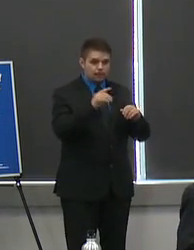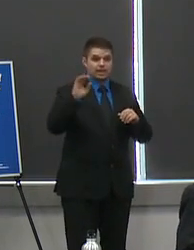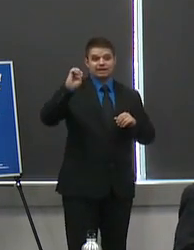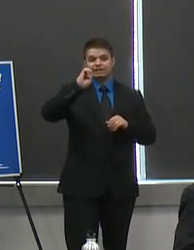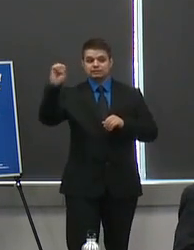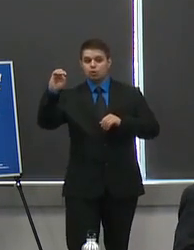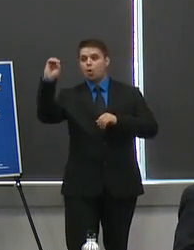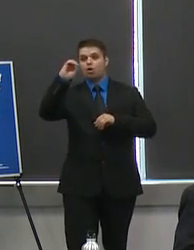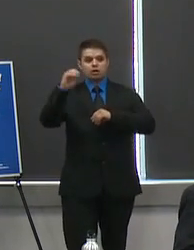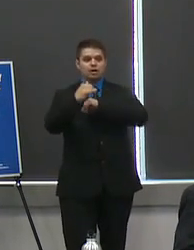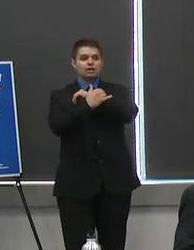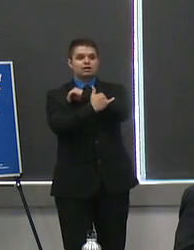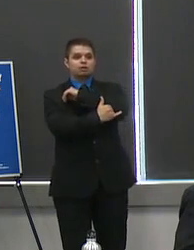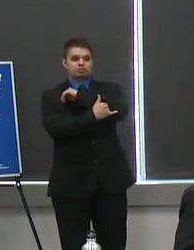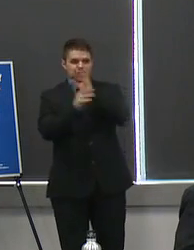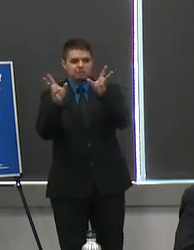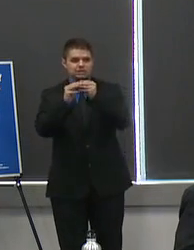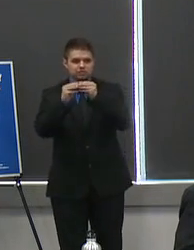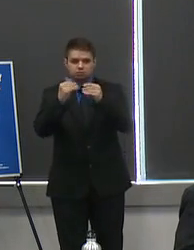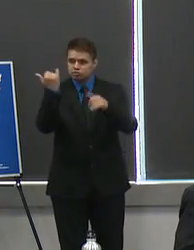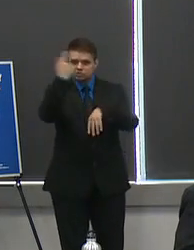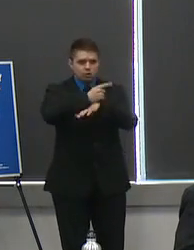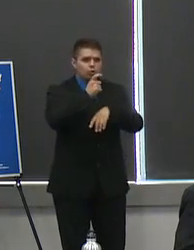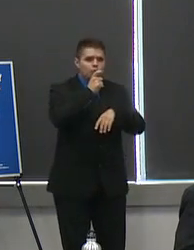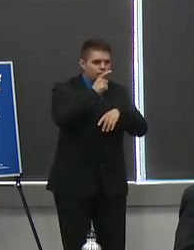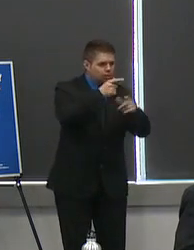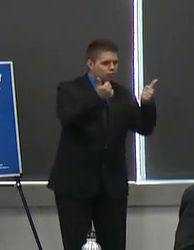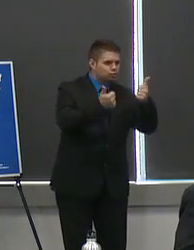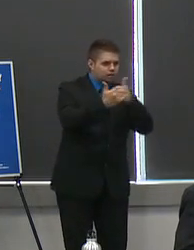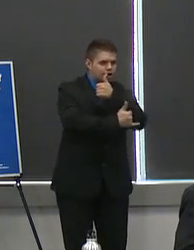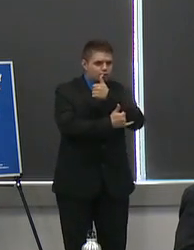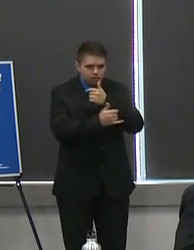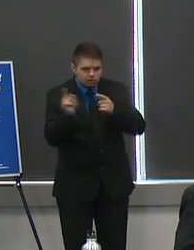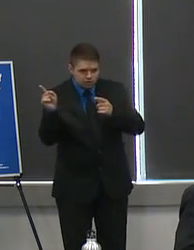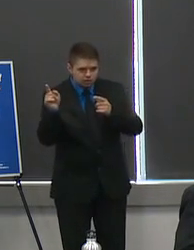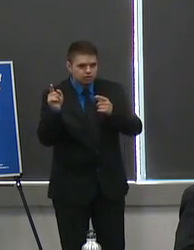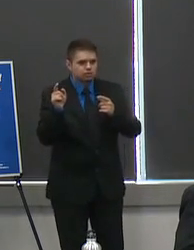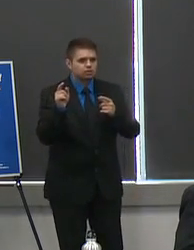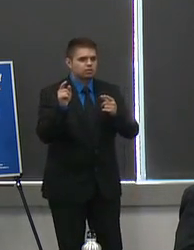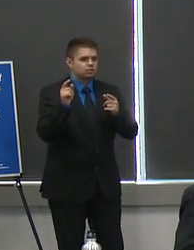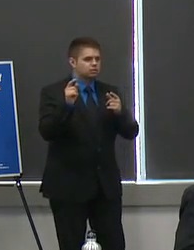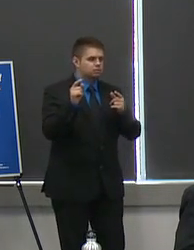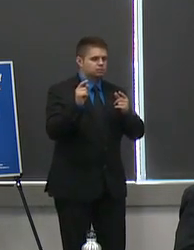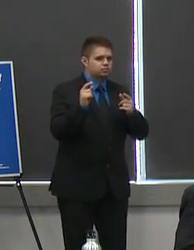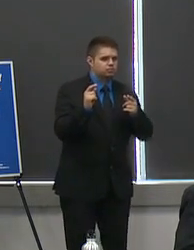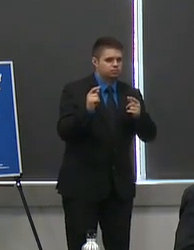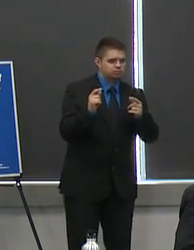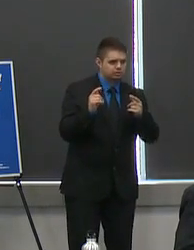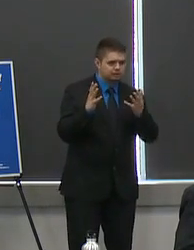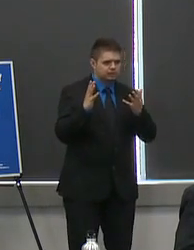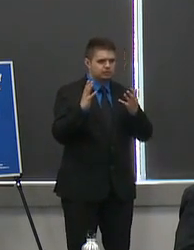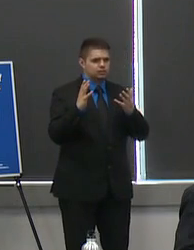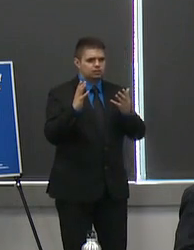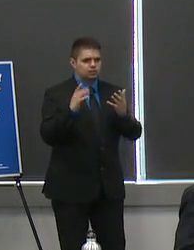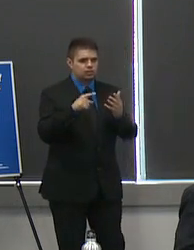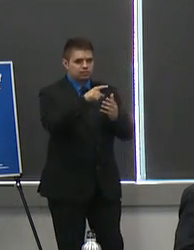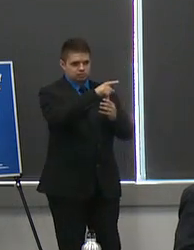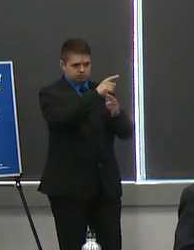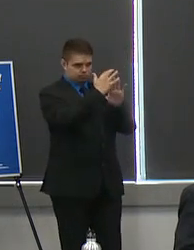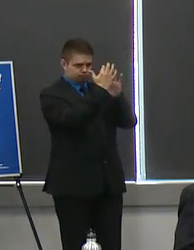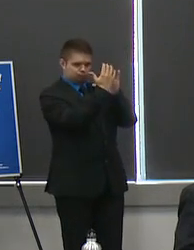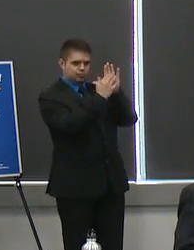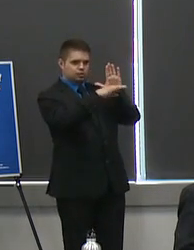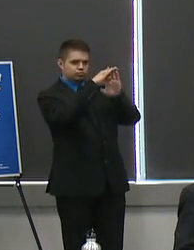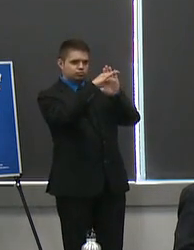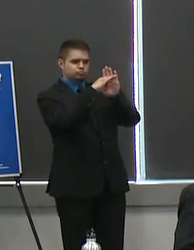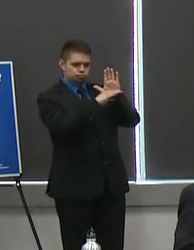and i also wondered if any counties have satisfied the drafts criteria you guys have put out there for opening up which includes you know sign off from